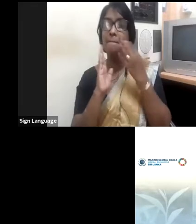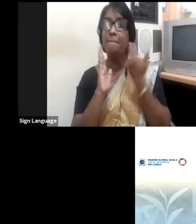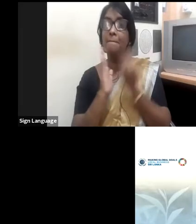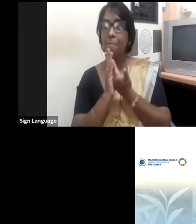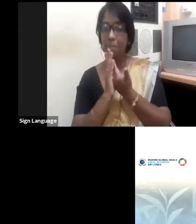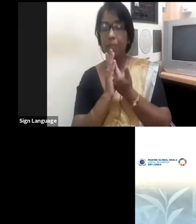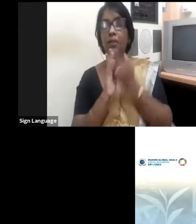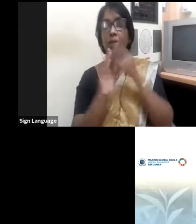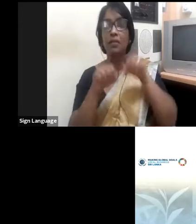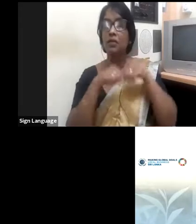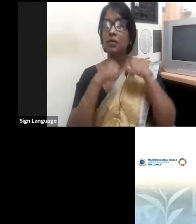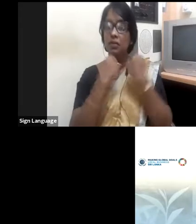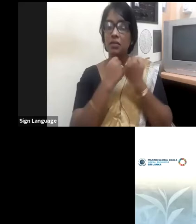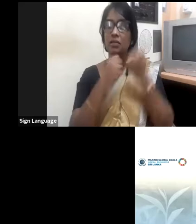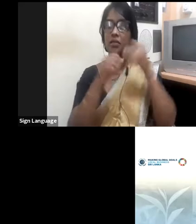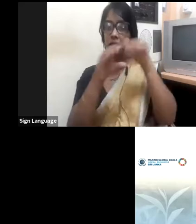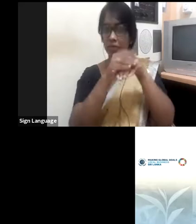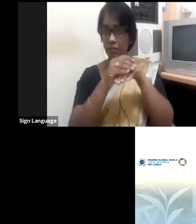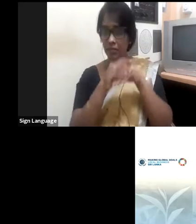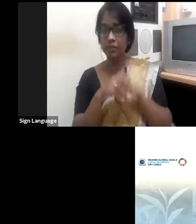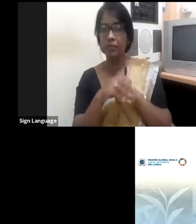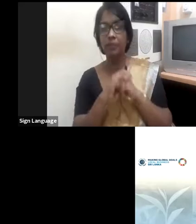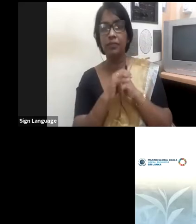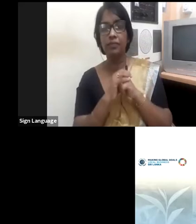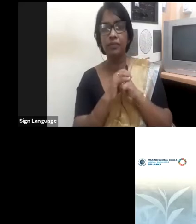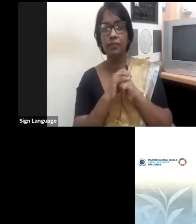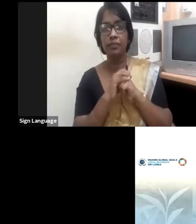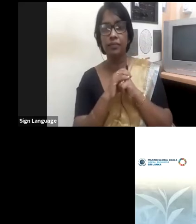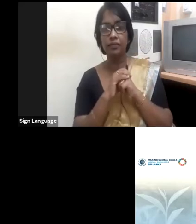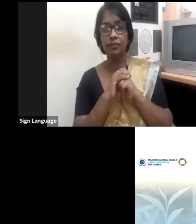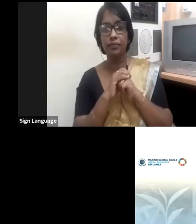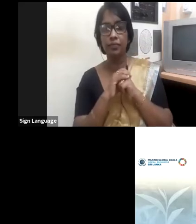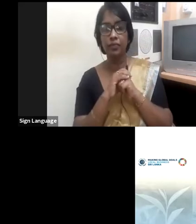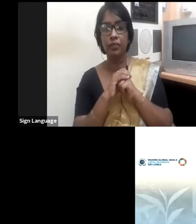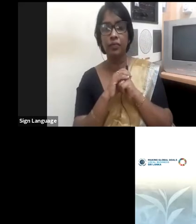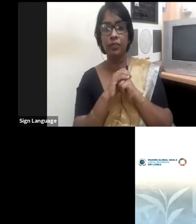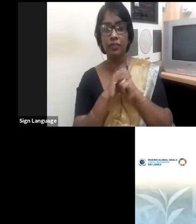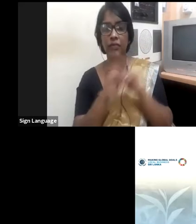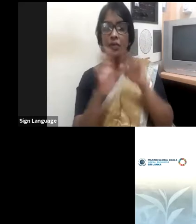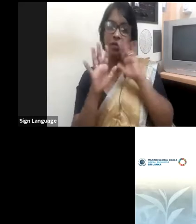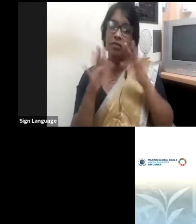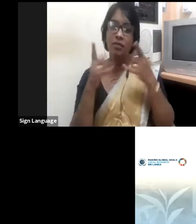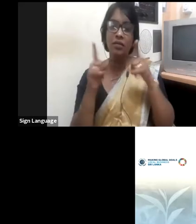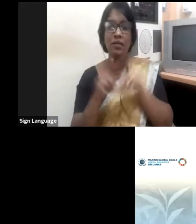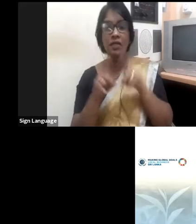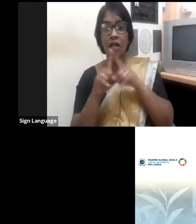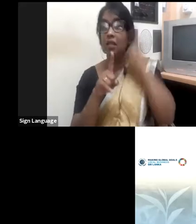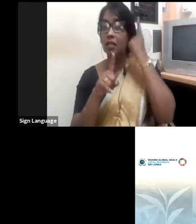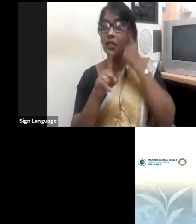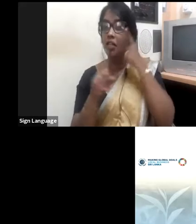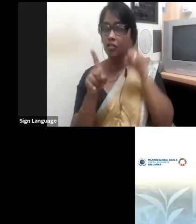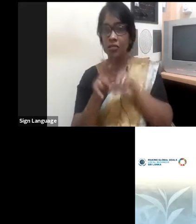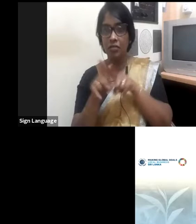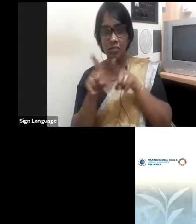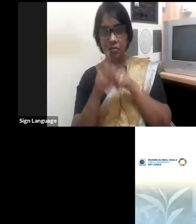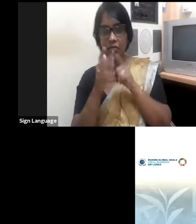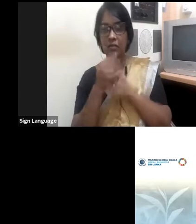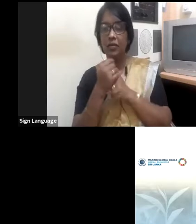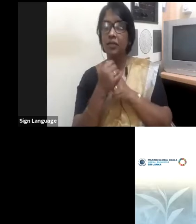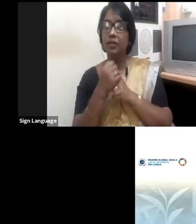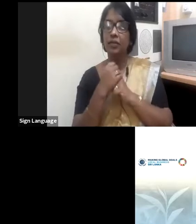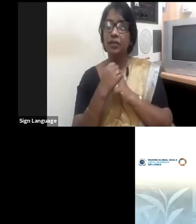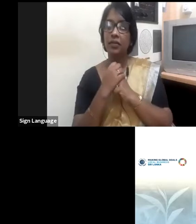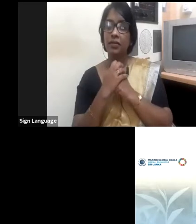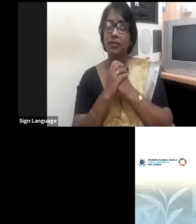timings, work from home options, wherever possible, not all job roles we are able to do that, but wherever possible,